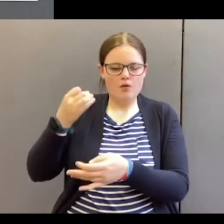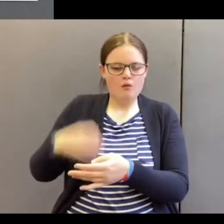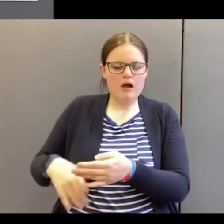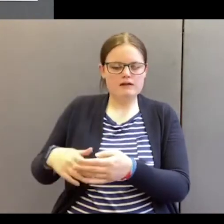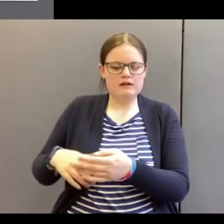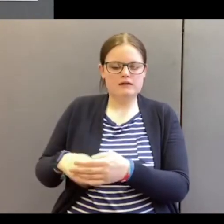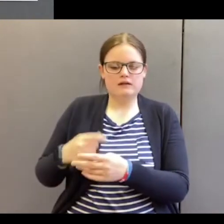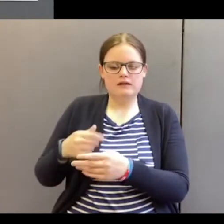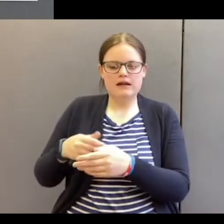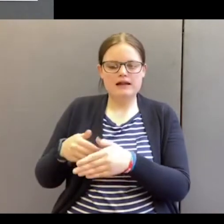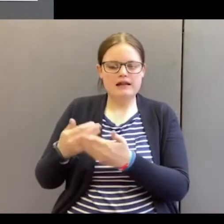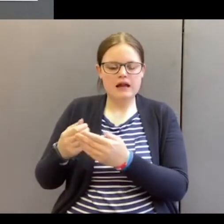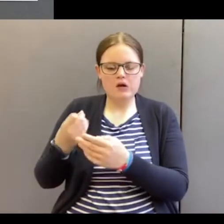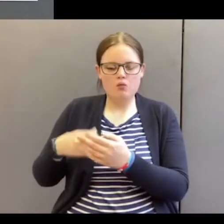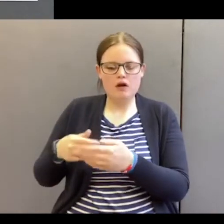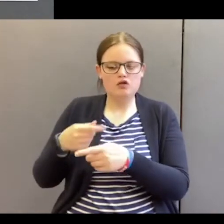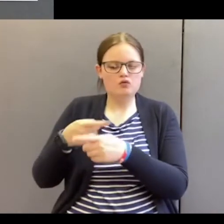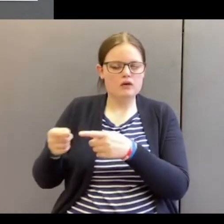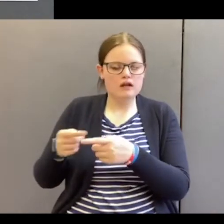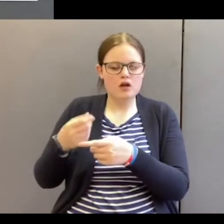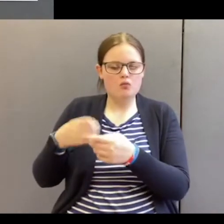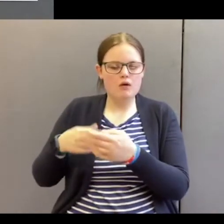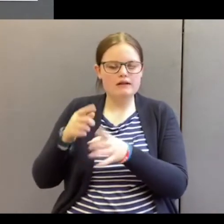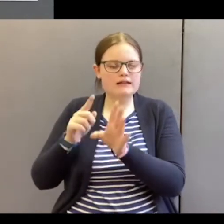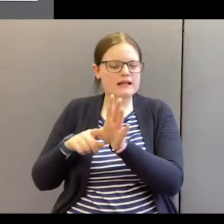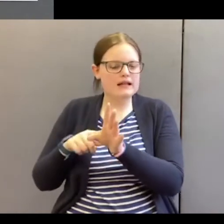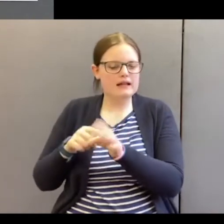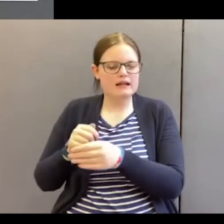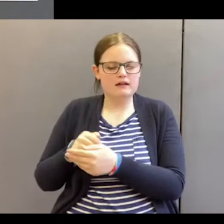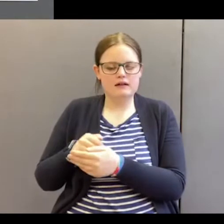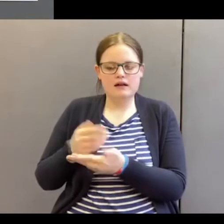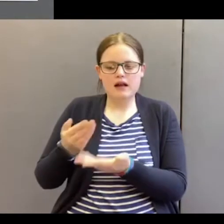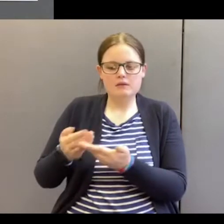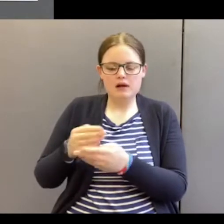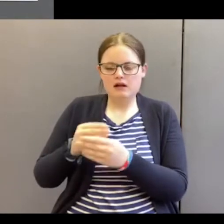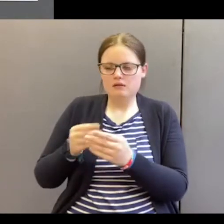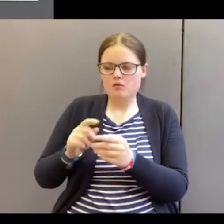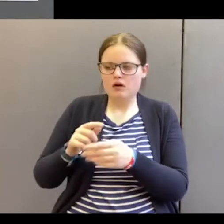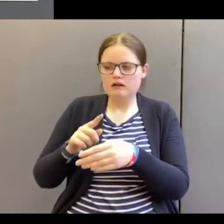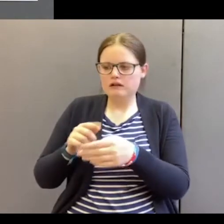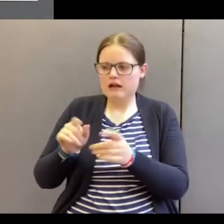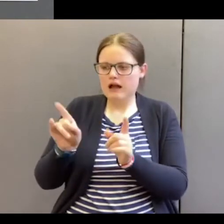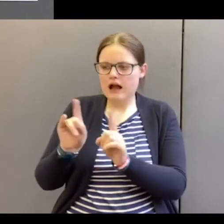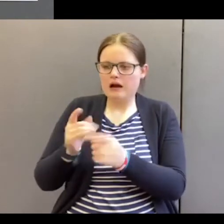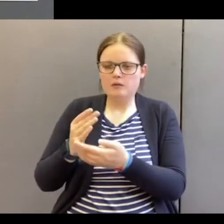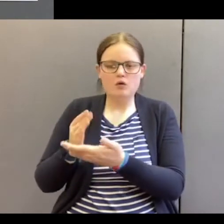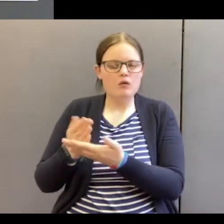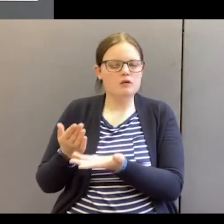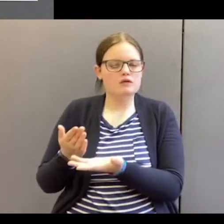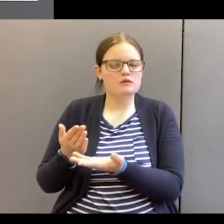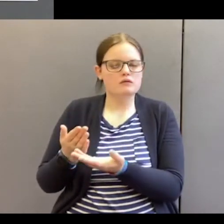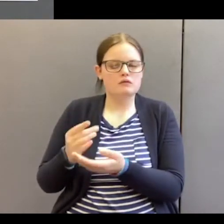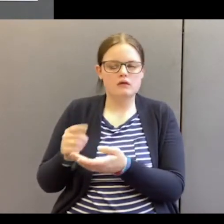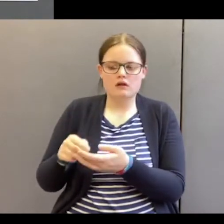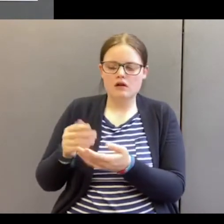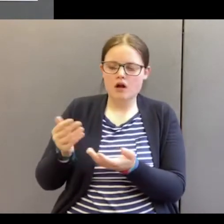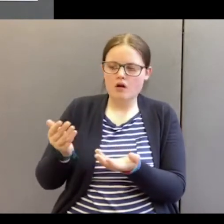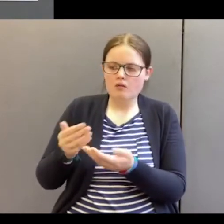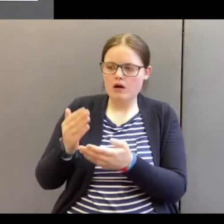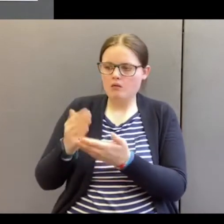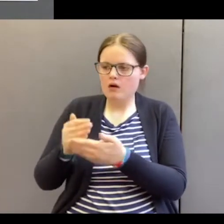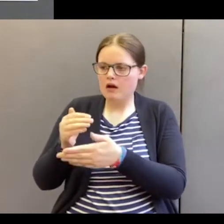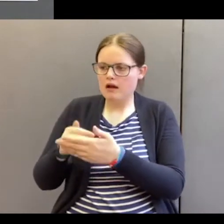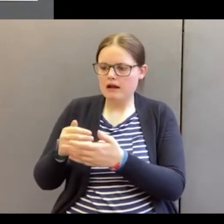once a day, once a week, once a year, depending upon what type of animal and where they were in the